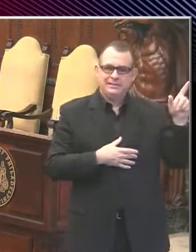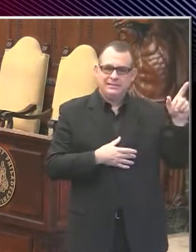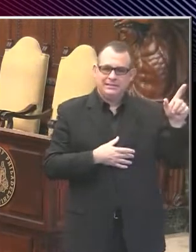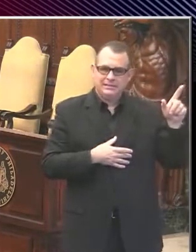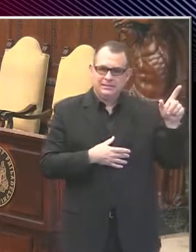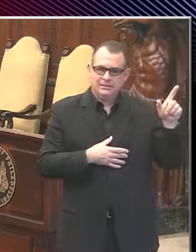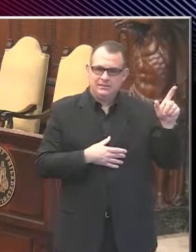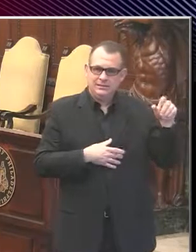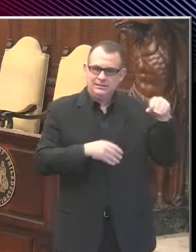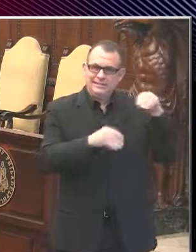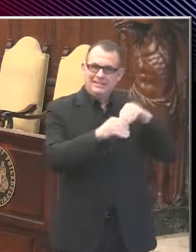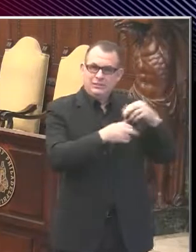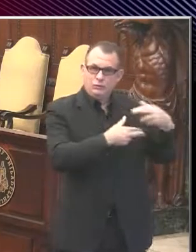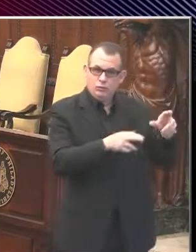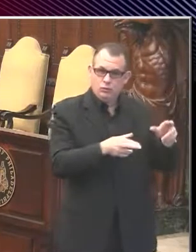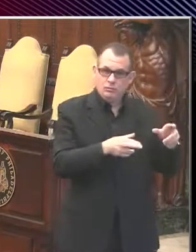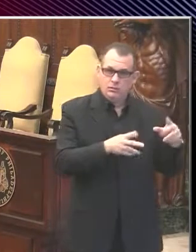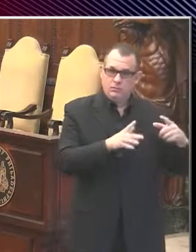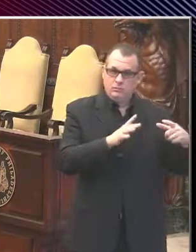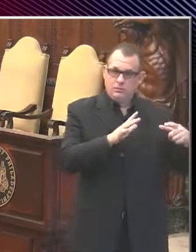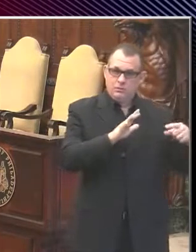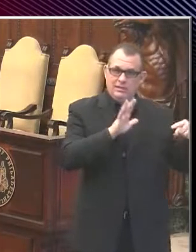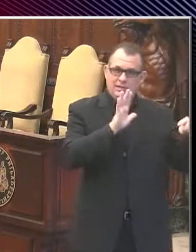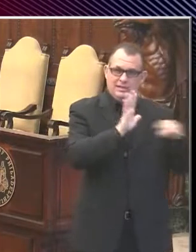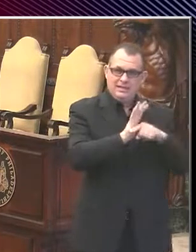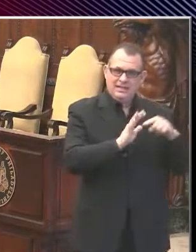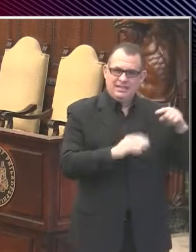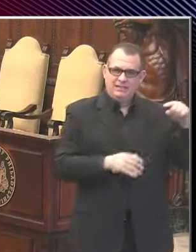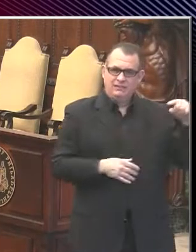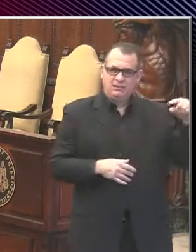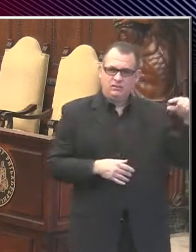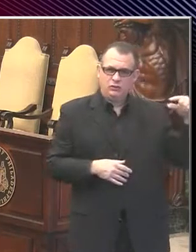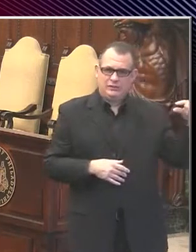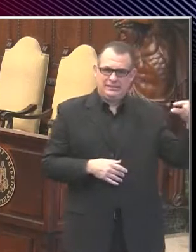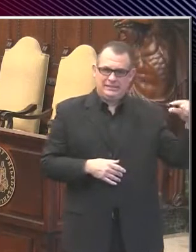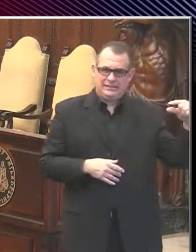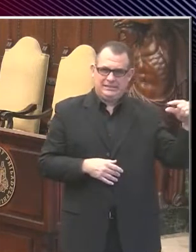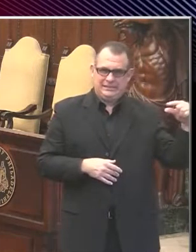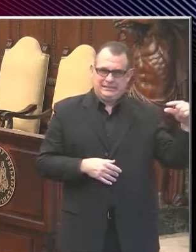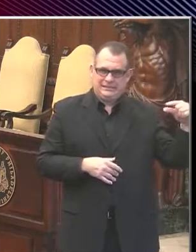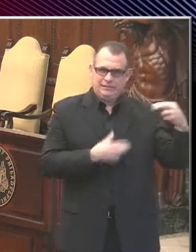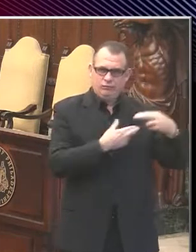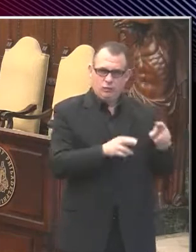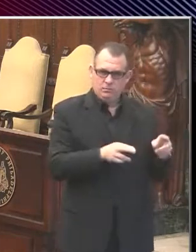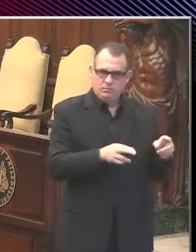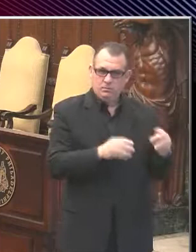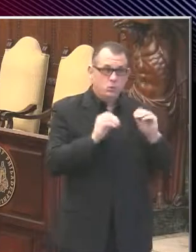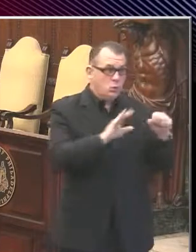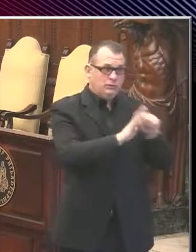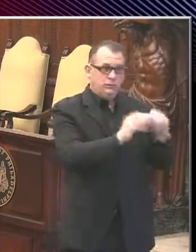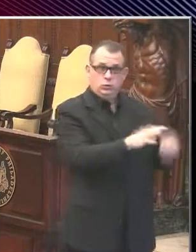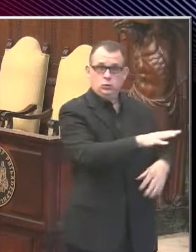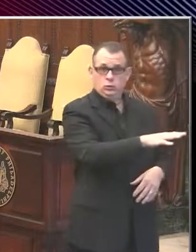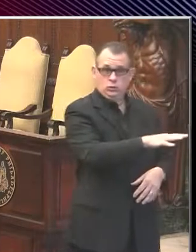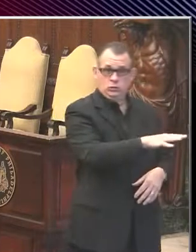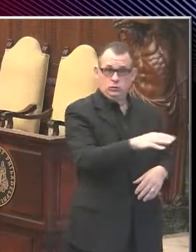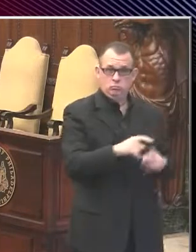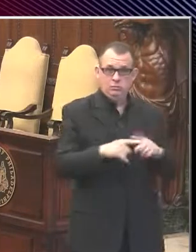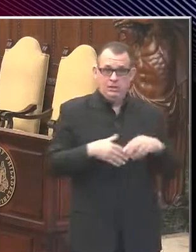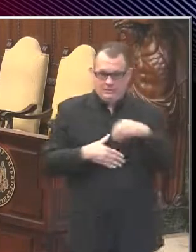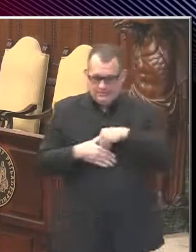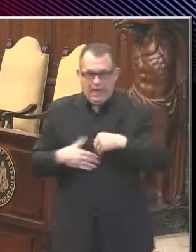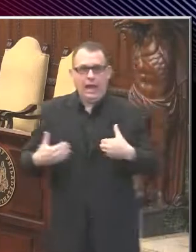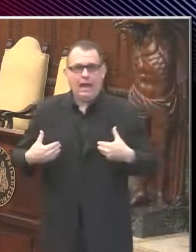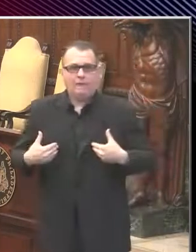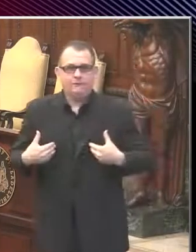were asymptomatic, but had tested positive. And in that room, even though they asymptomatic needs,